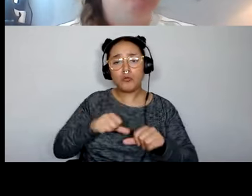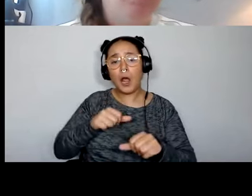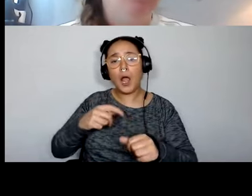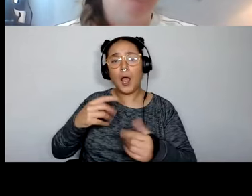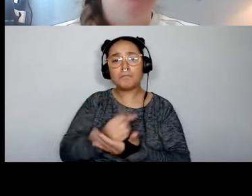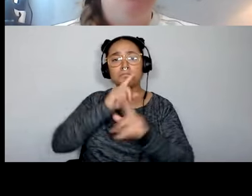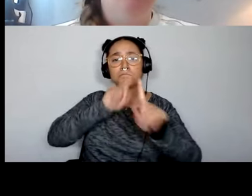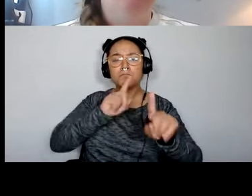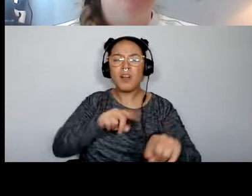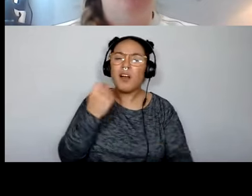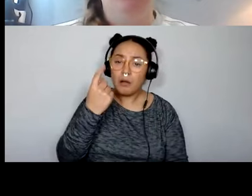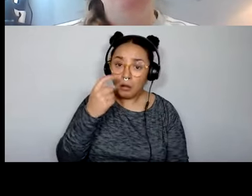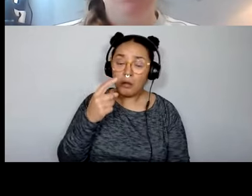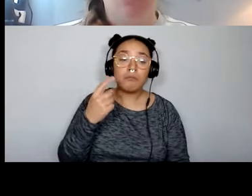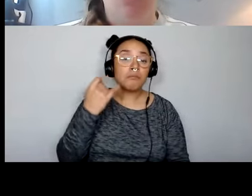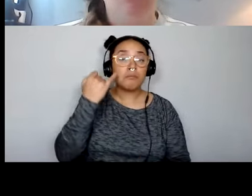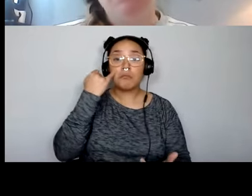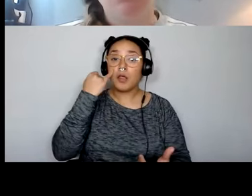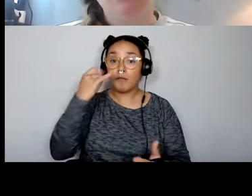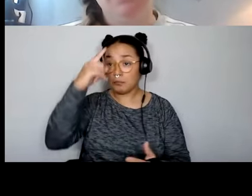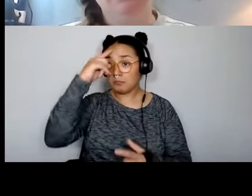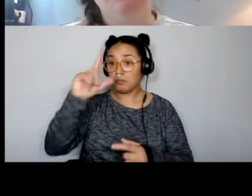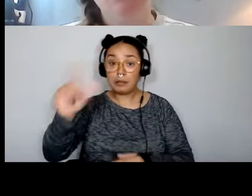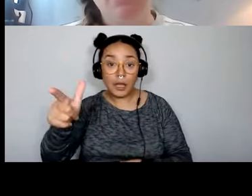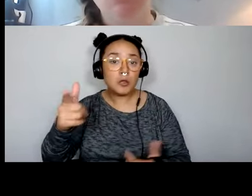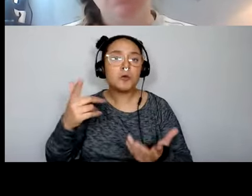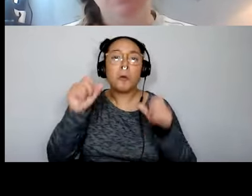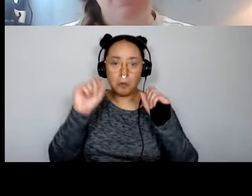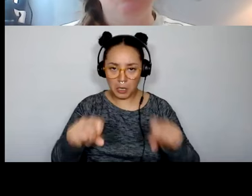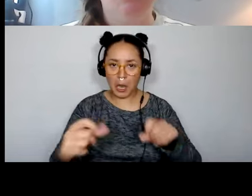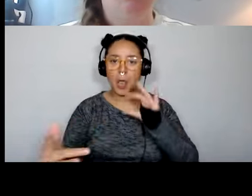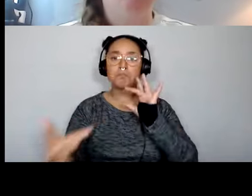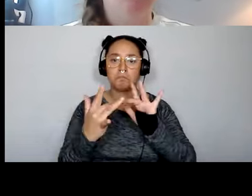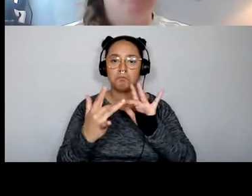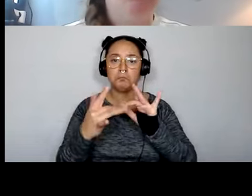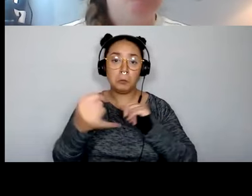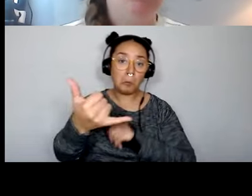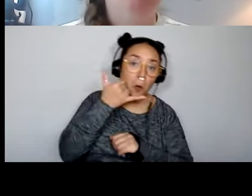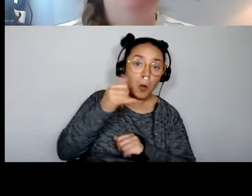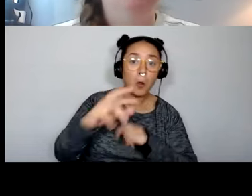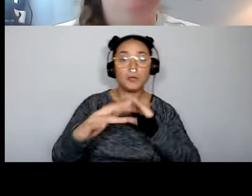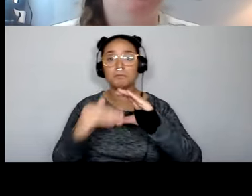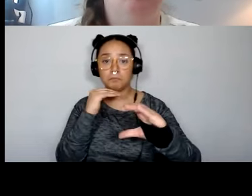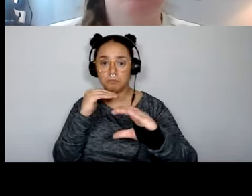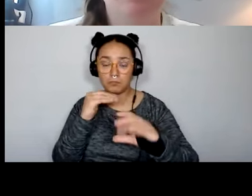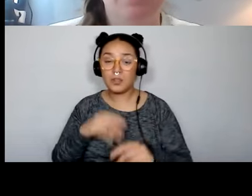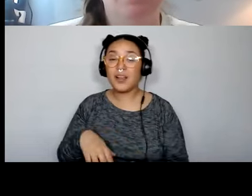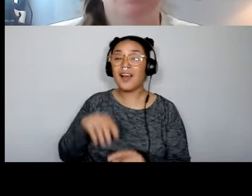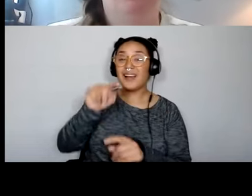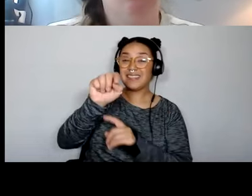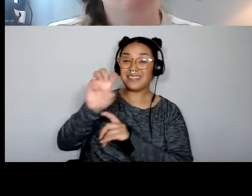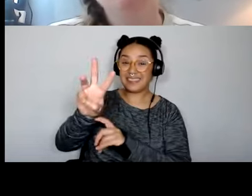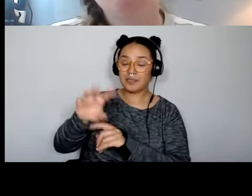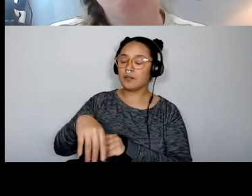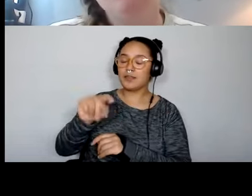email me, you know, or give me a call, my contact information is available on the programs page of the TAC website